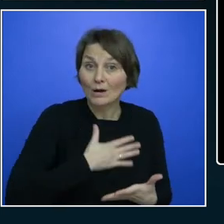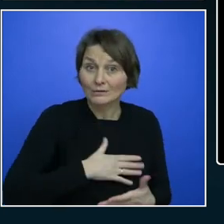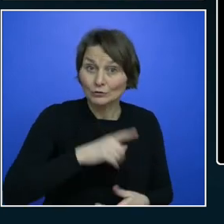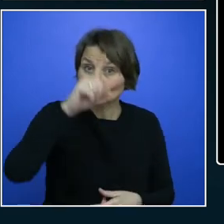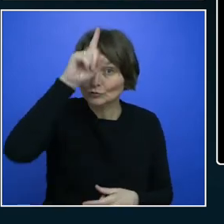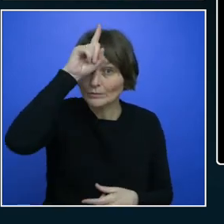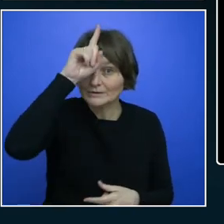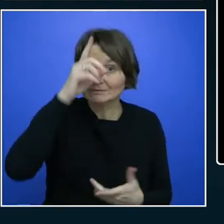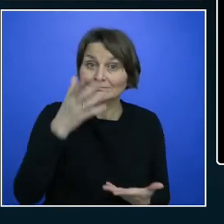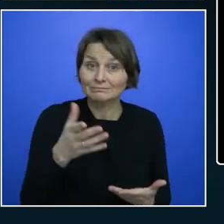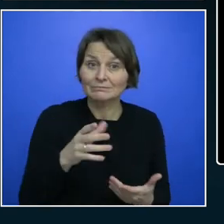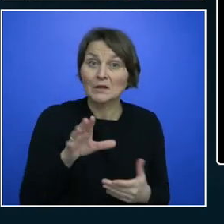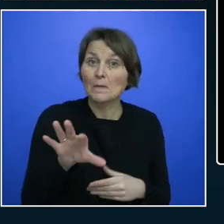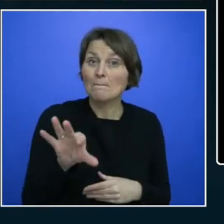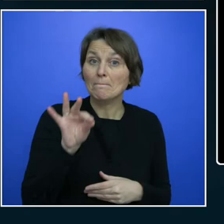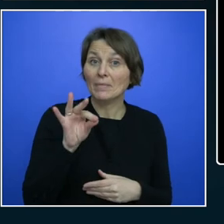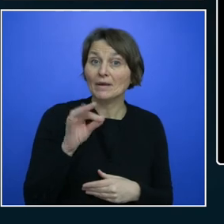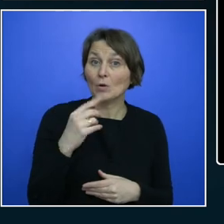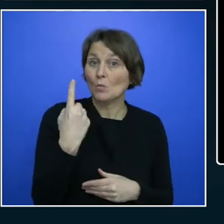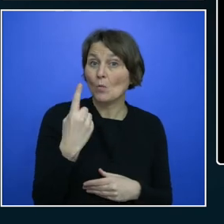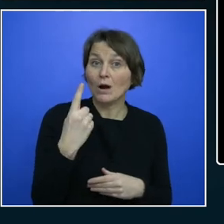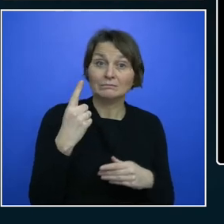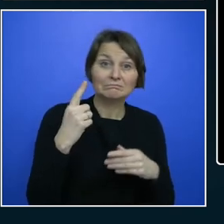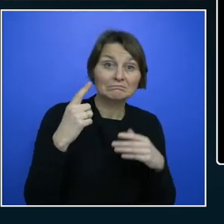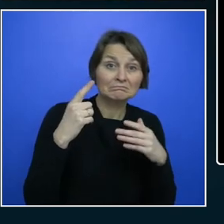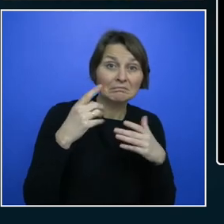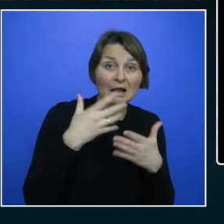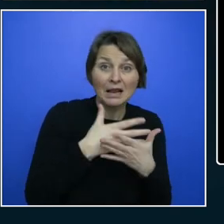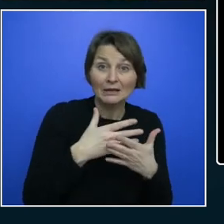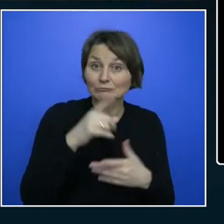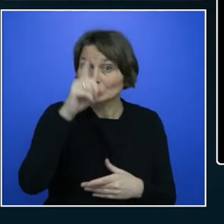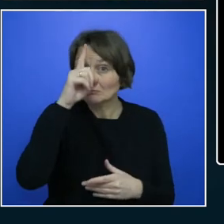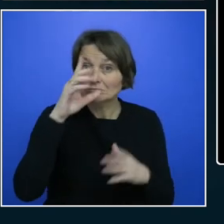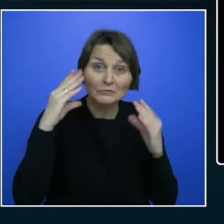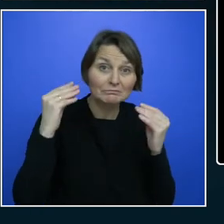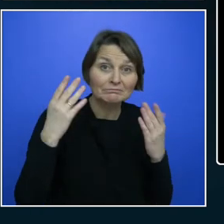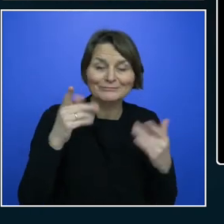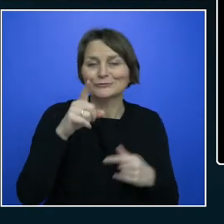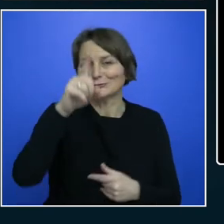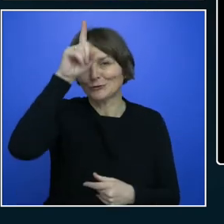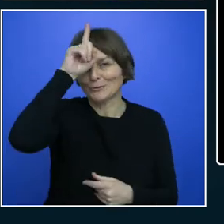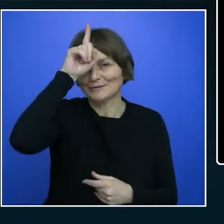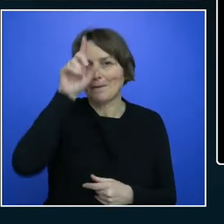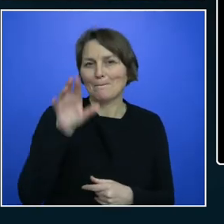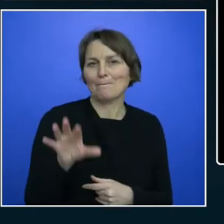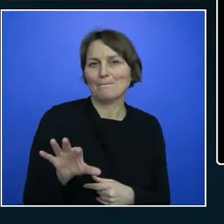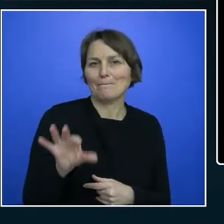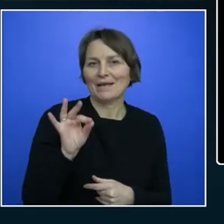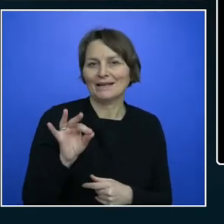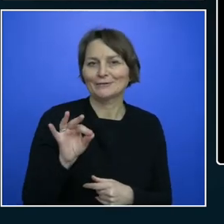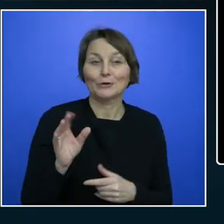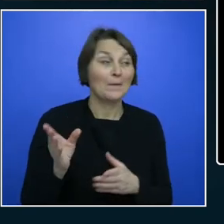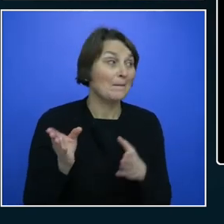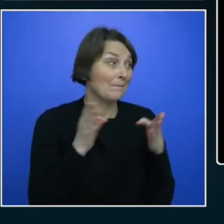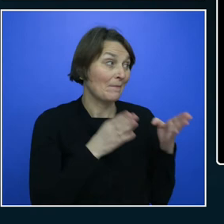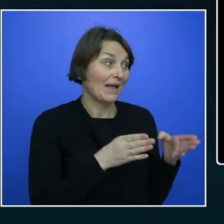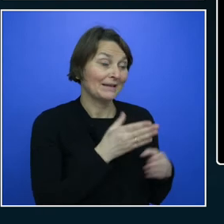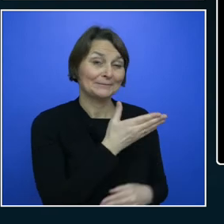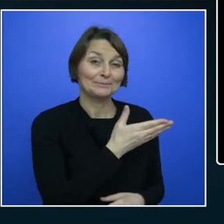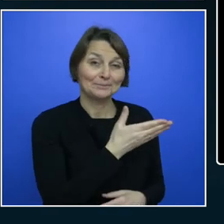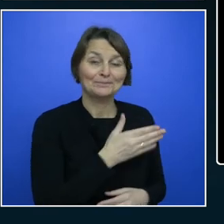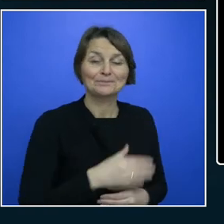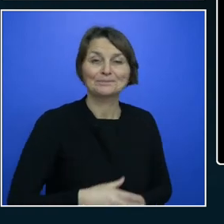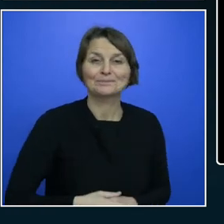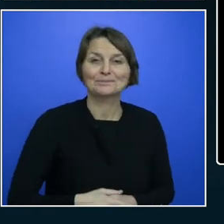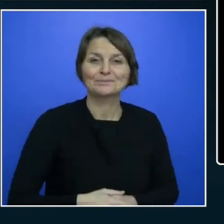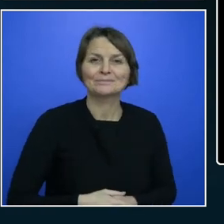Choose a language. Dutch, German. Let's do German. So, I'm to go back to Immersive Reader. And now, I'm going to make this entire